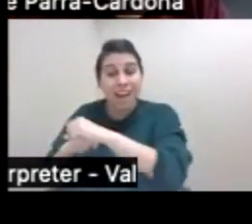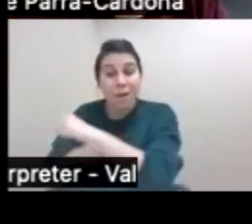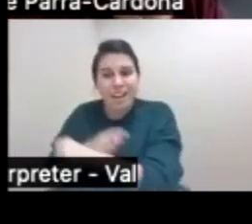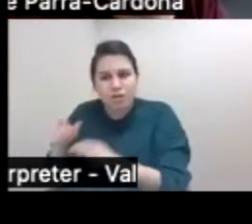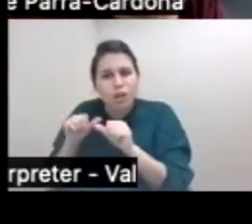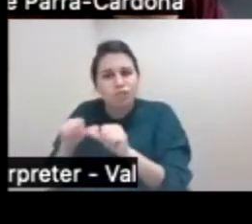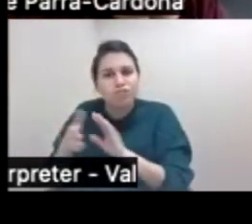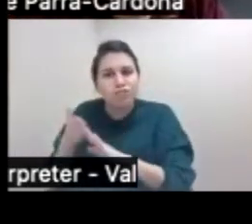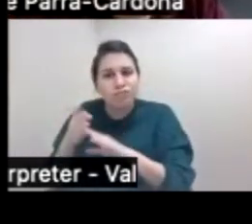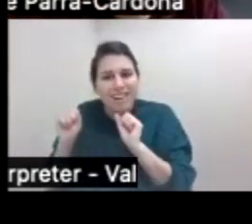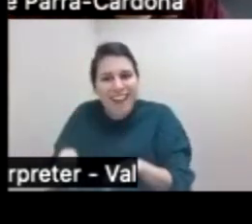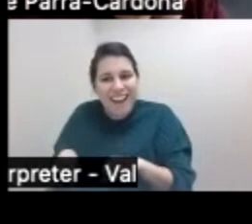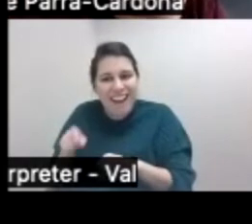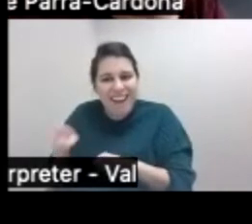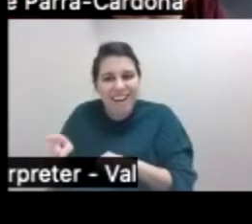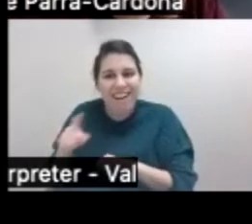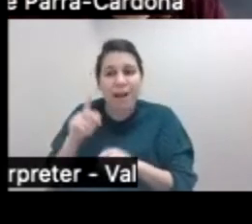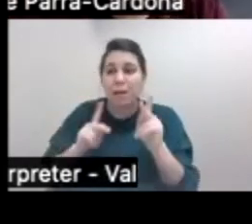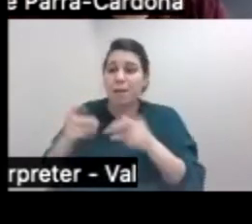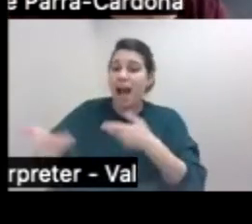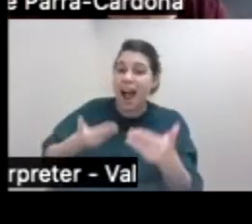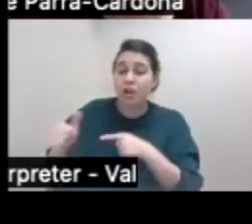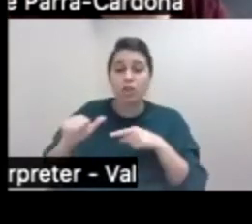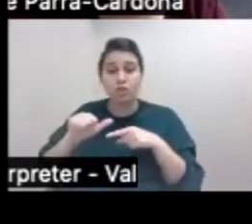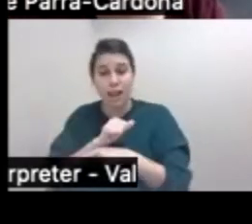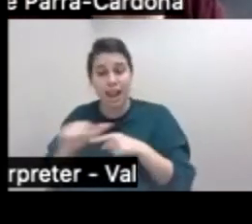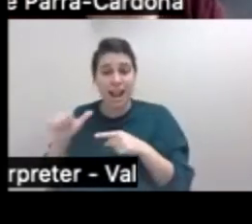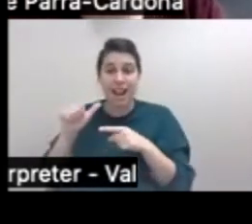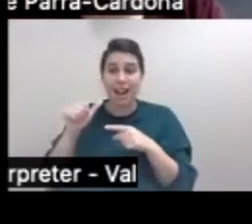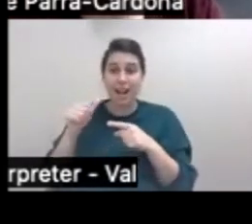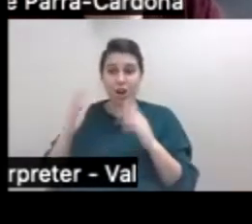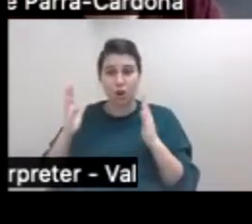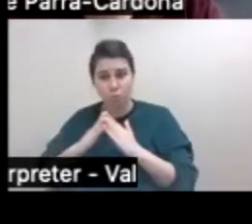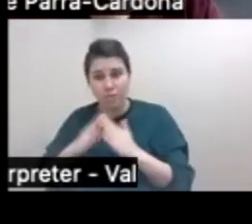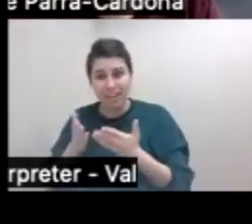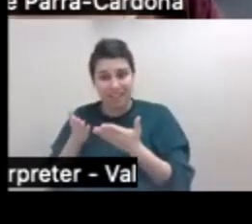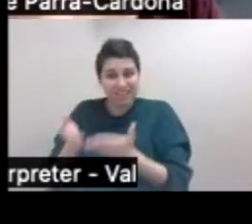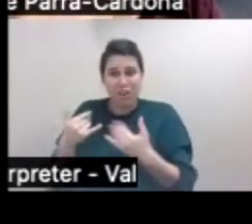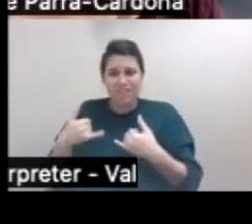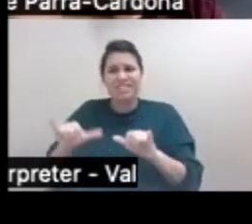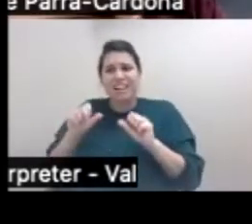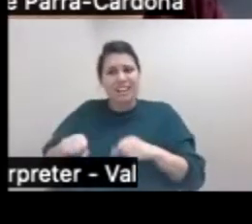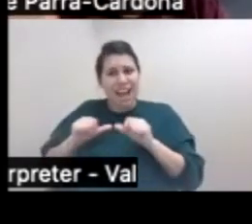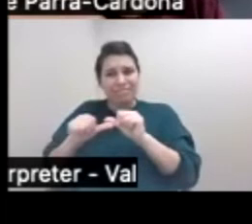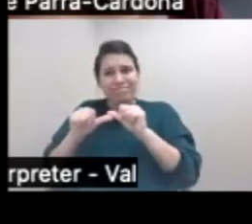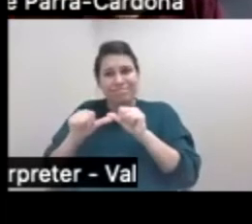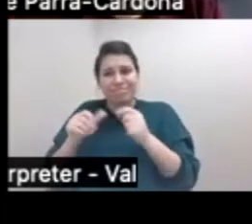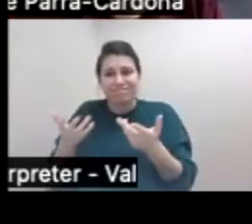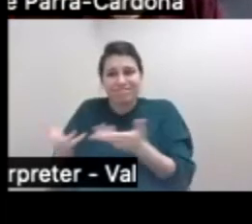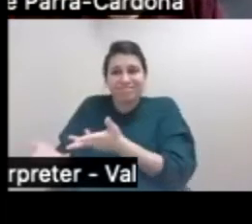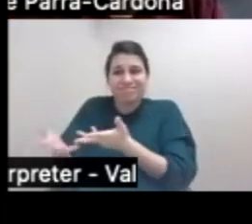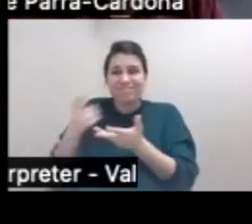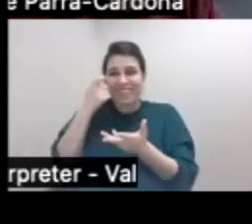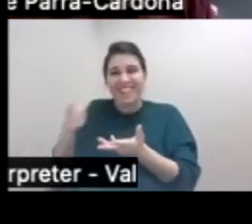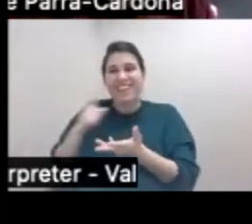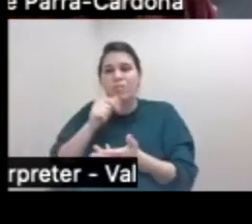The people that they have hired, the people that they have trained, the community they are impacting, they continue to impact because they